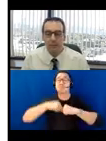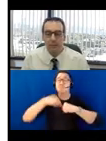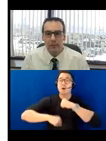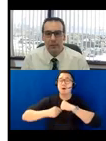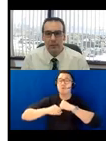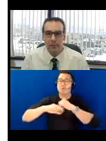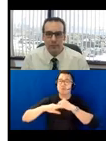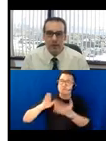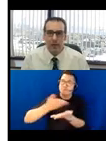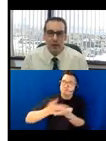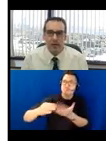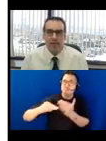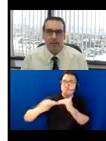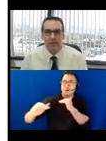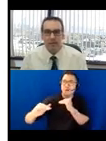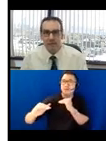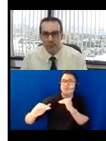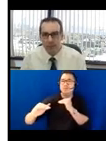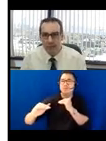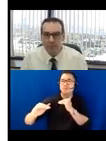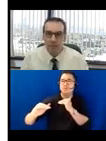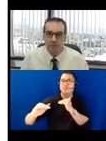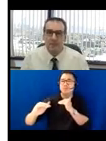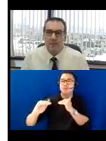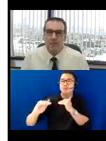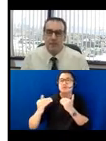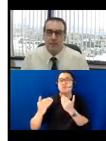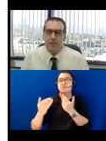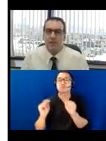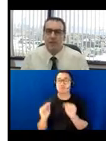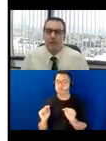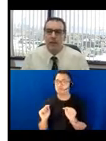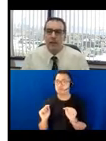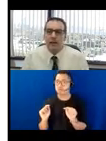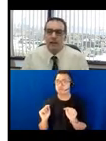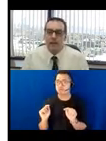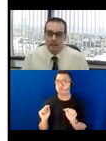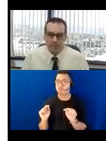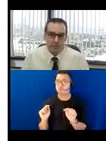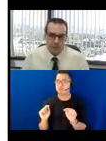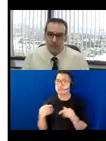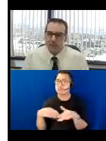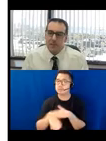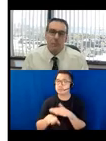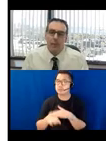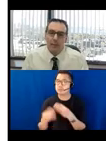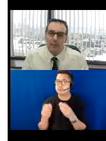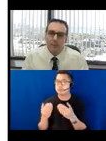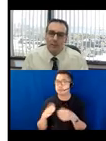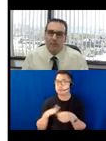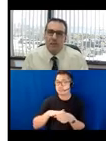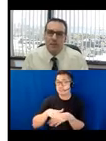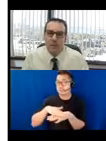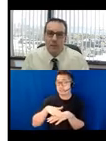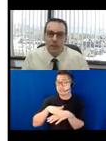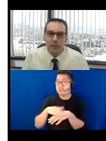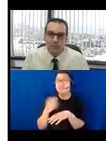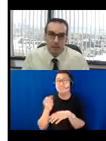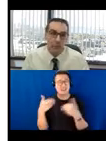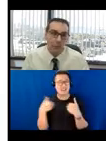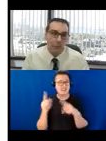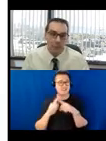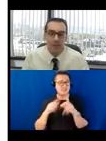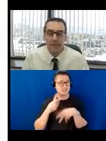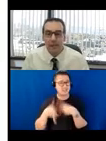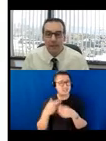I'm sorry, a hard packed or paved surface is considered an accessible surface. There are many different surface types out there.